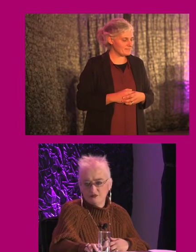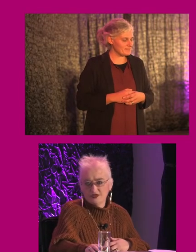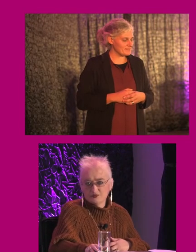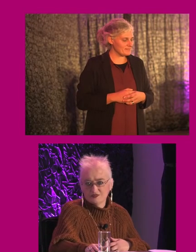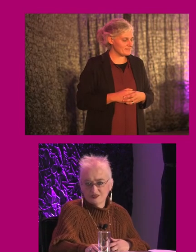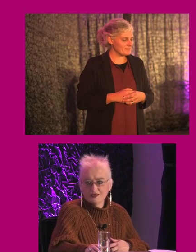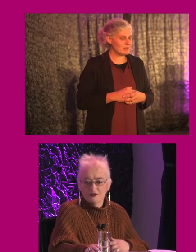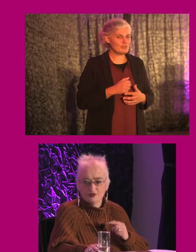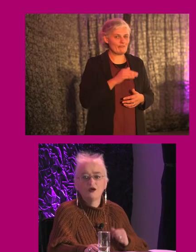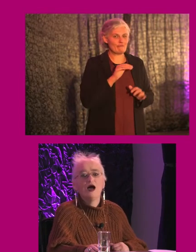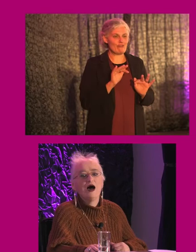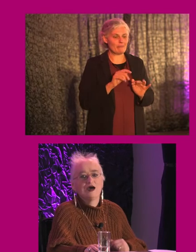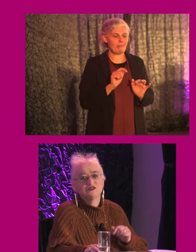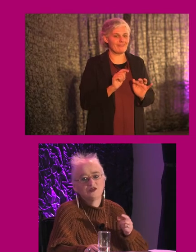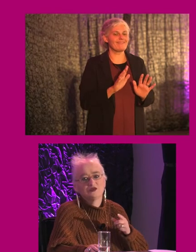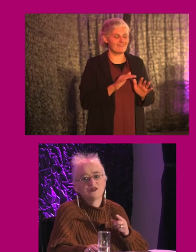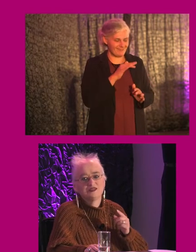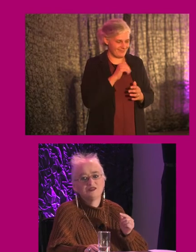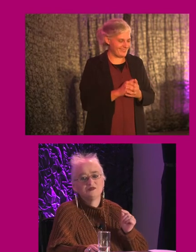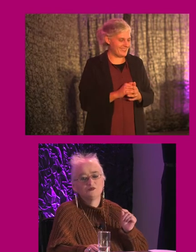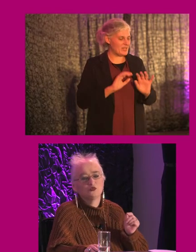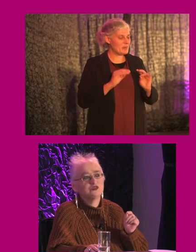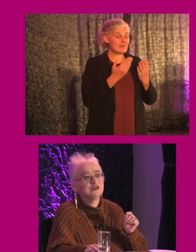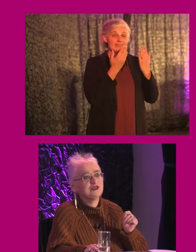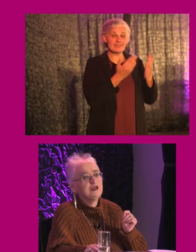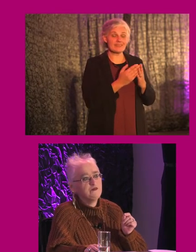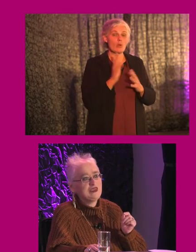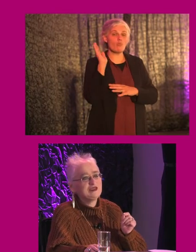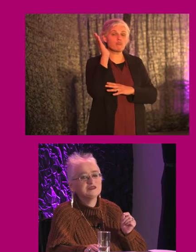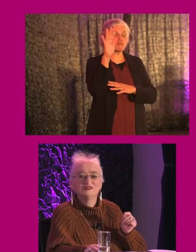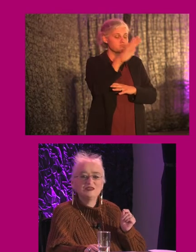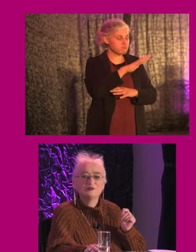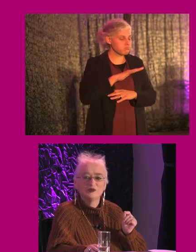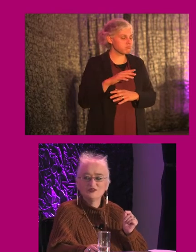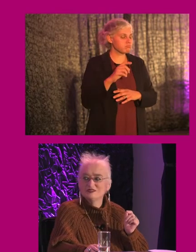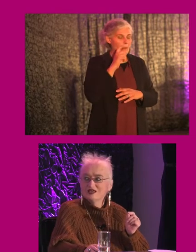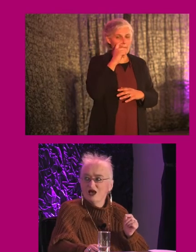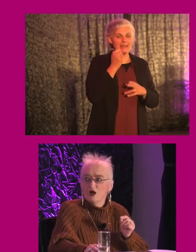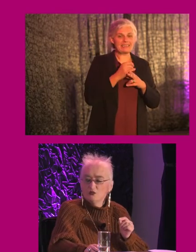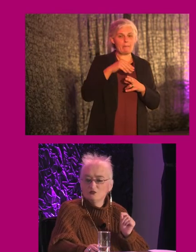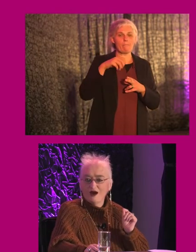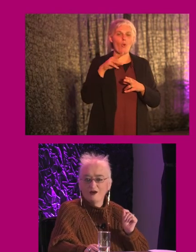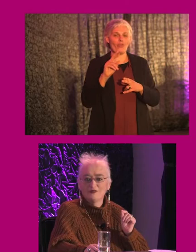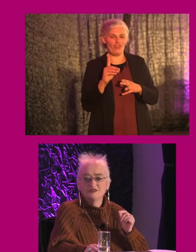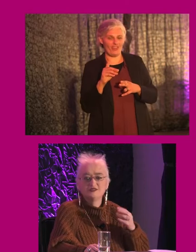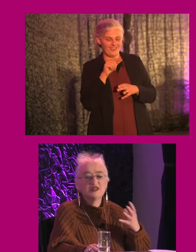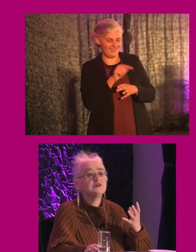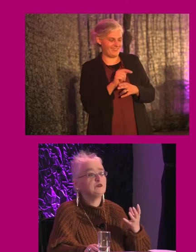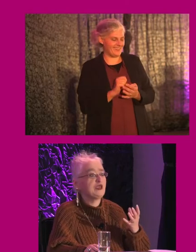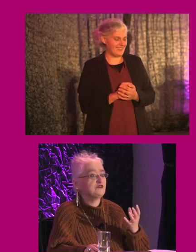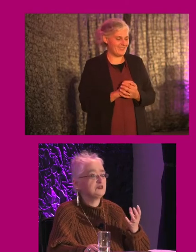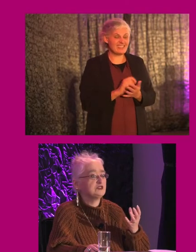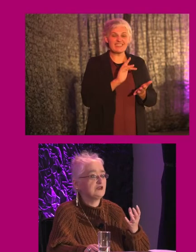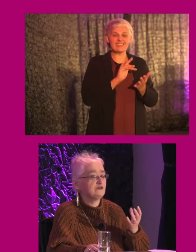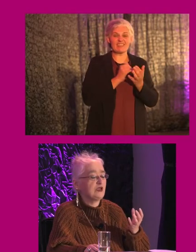I'm afraid to press it again. Yeah, here we go. And just very quickly, these wooden pigs in mud, it's a sensory